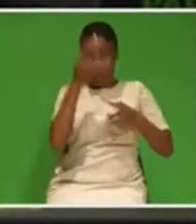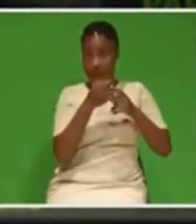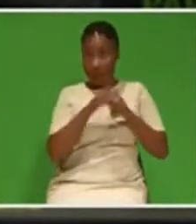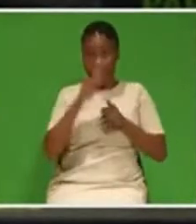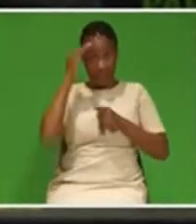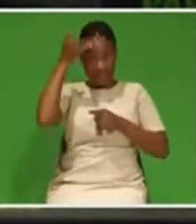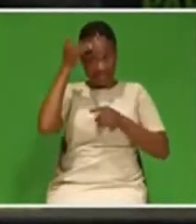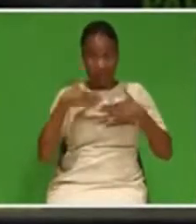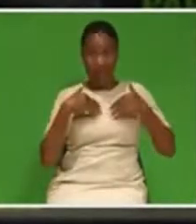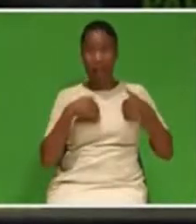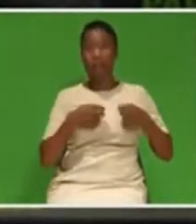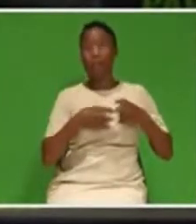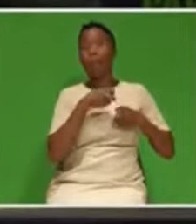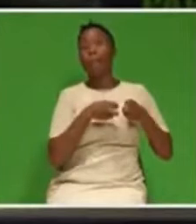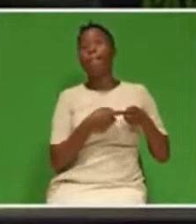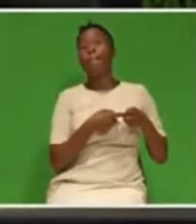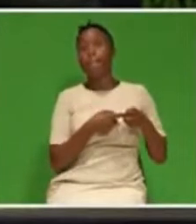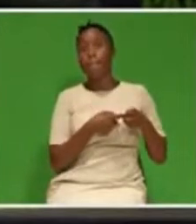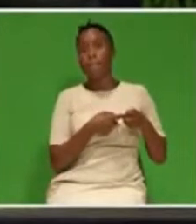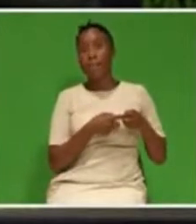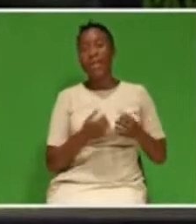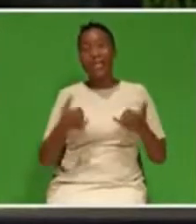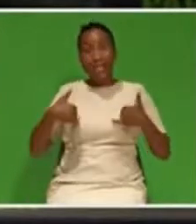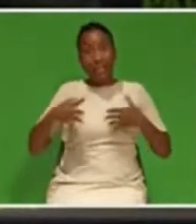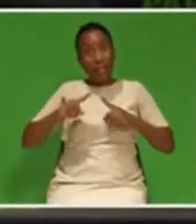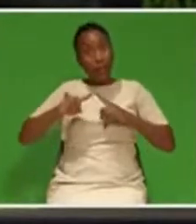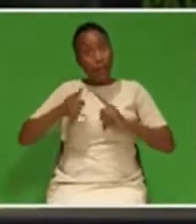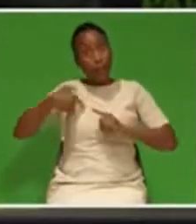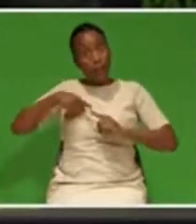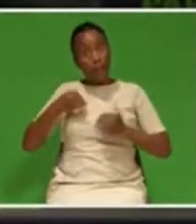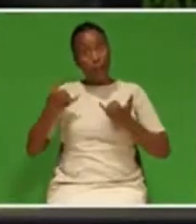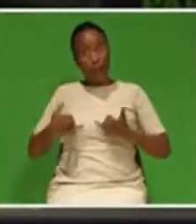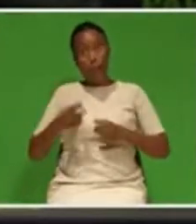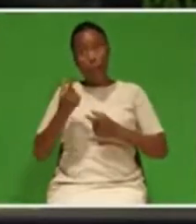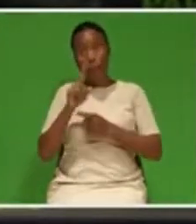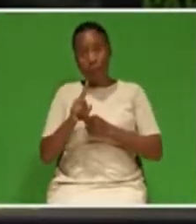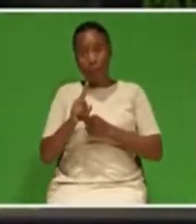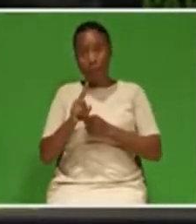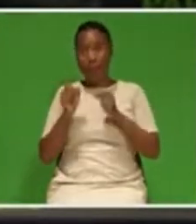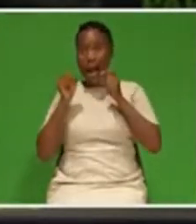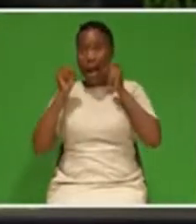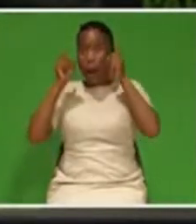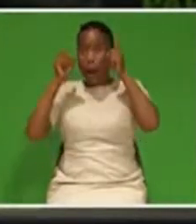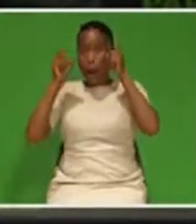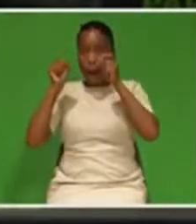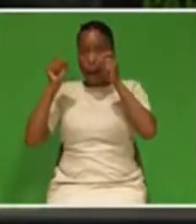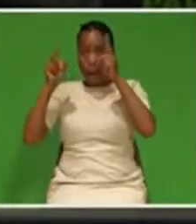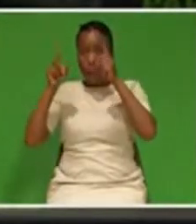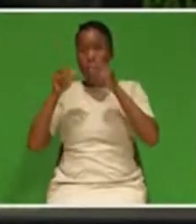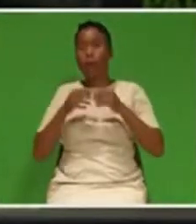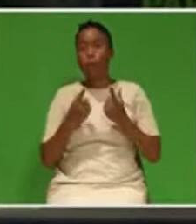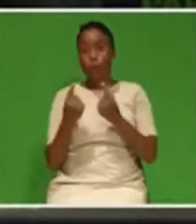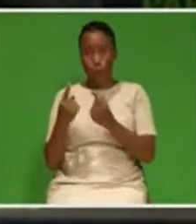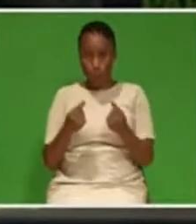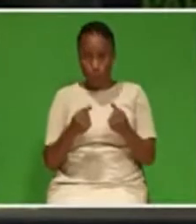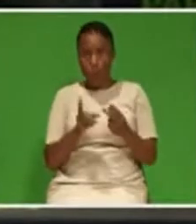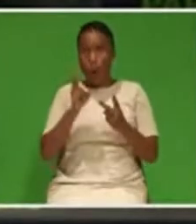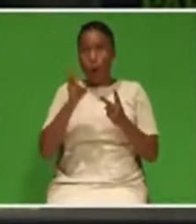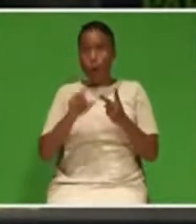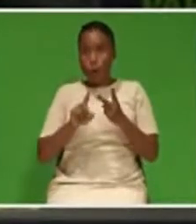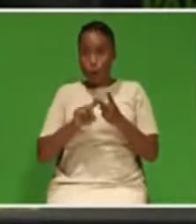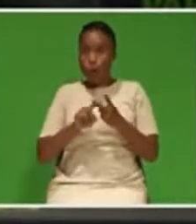Our starting point must be to raise awareness as well as to combat stigma